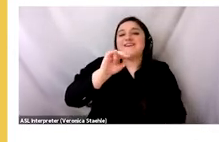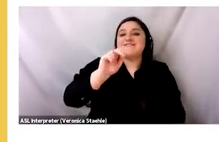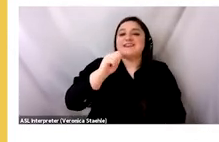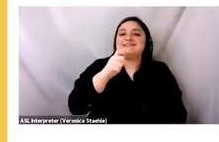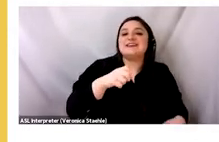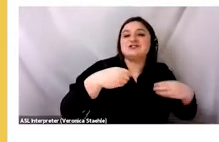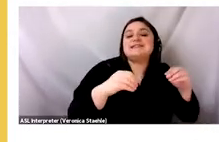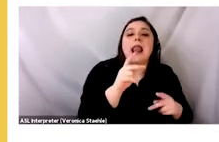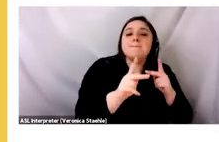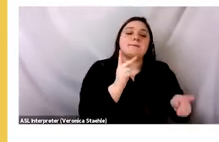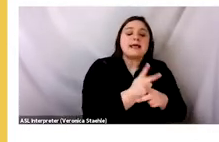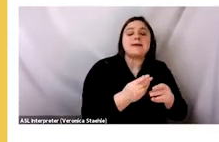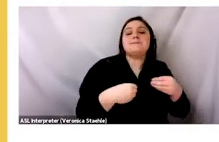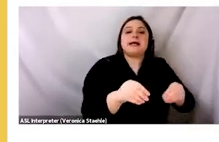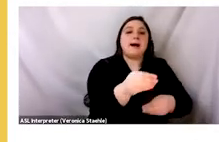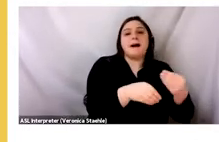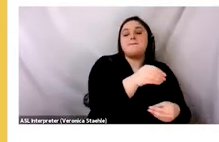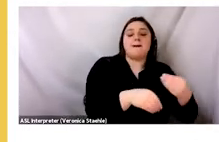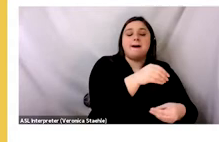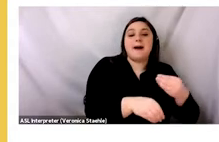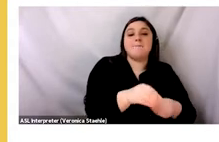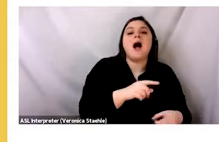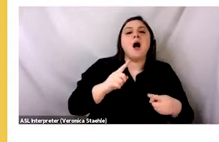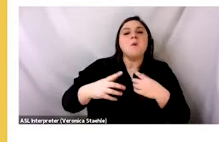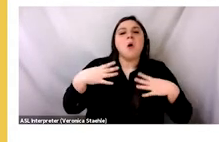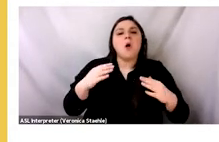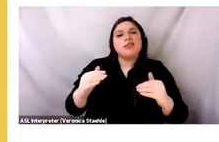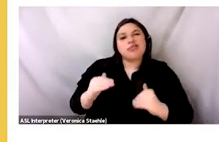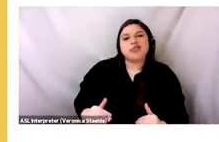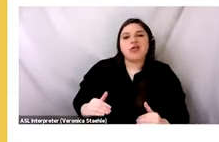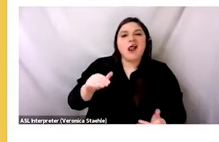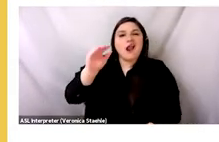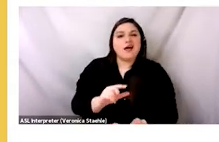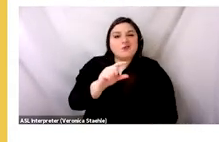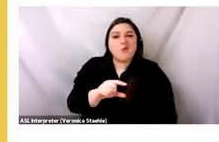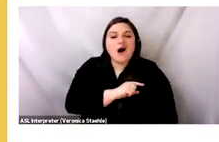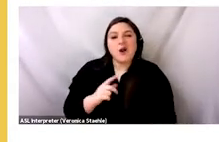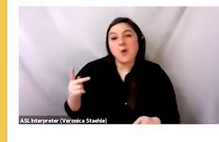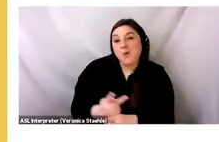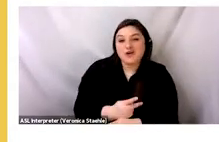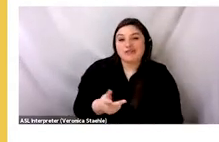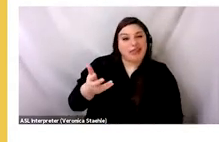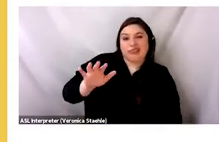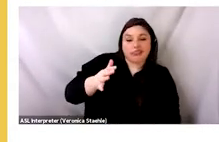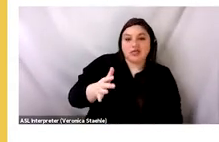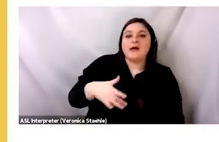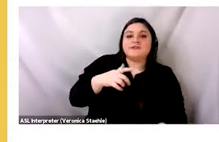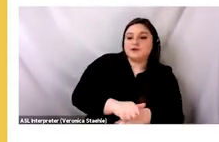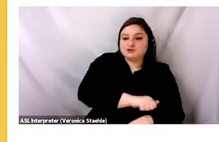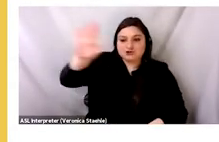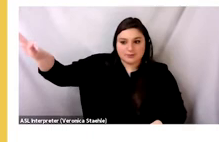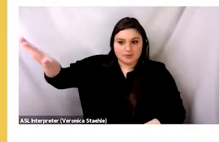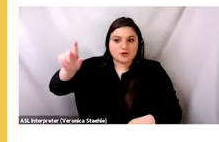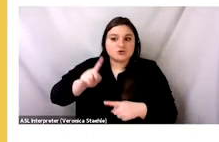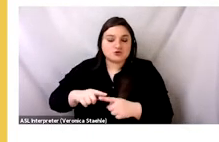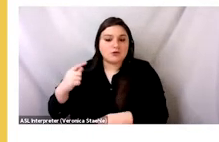quality stuff is then exported to the global south. And there's a, you know, rising interest in the gentrification of thrift in the